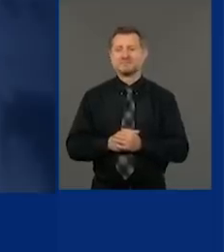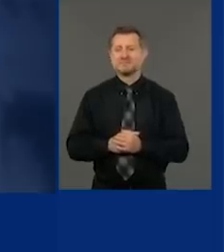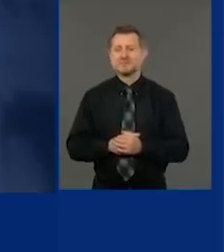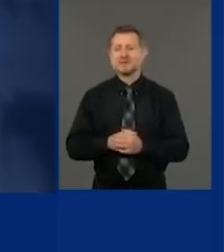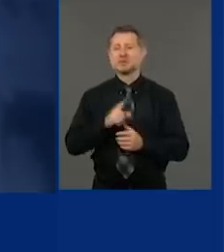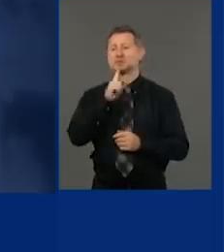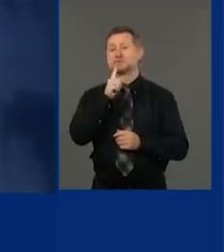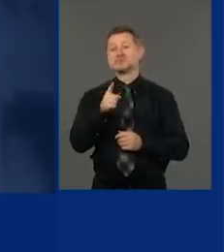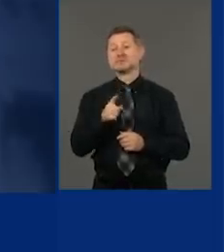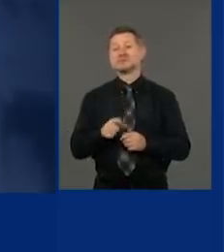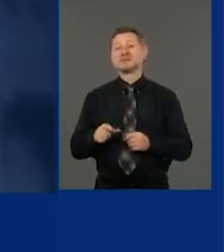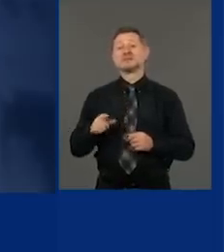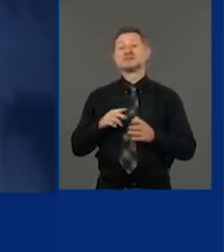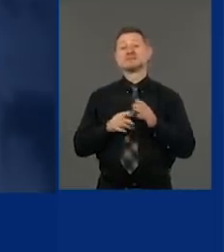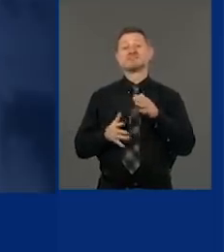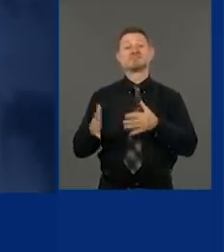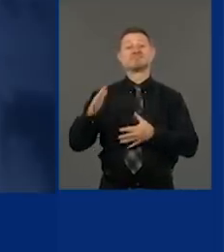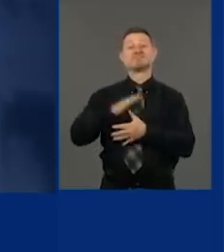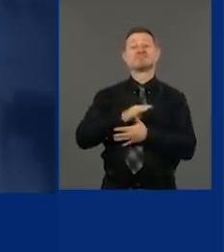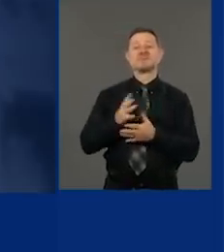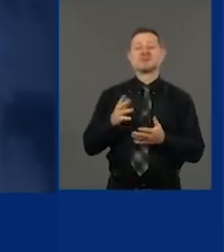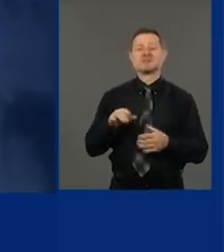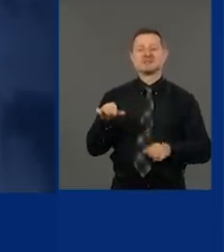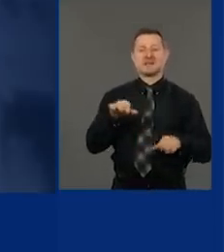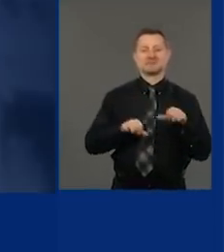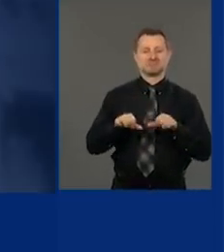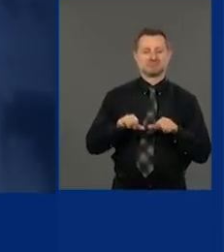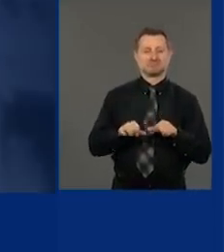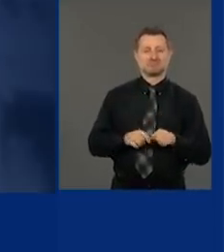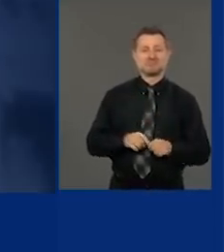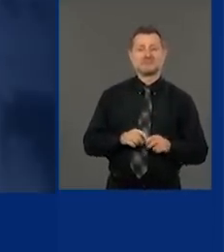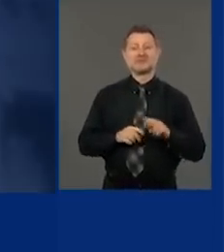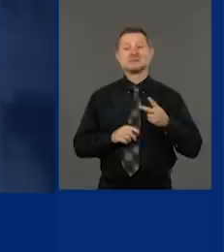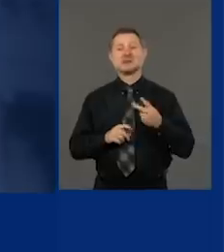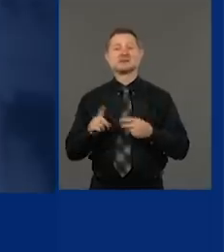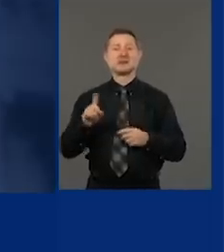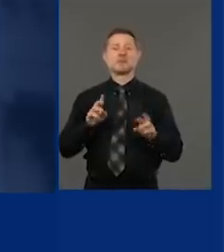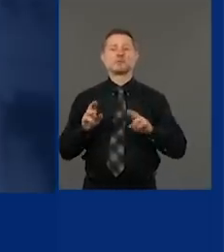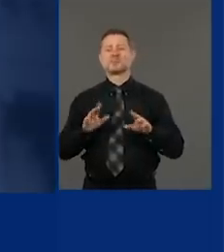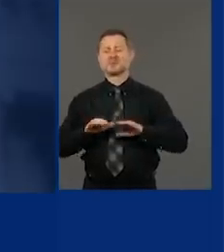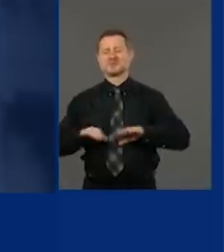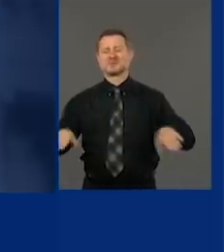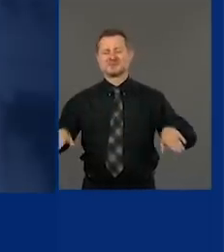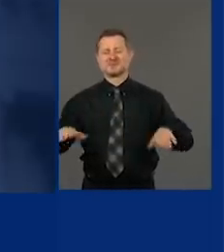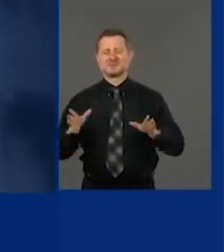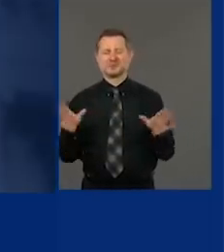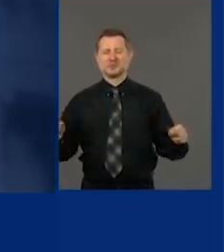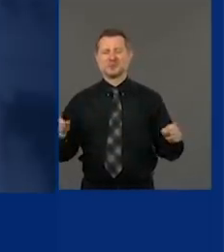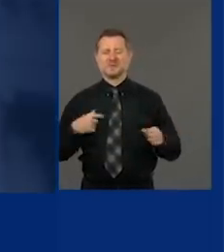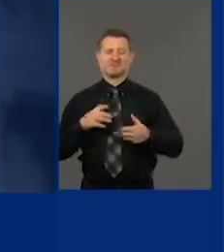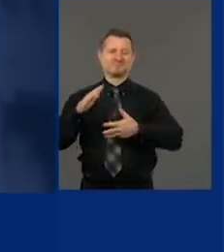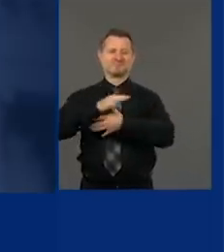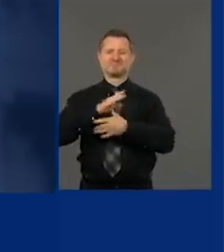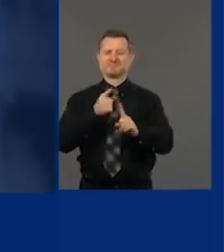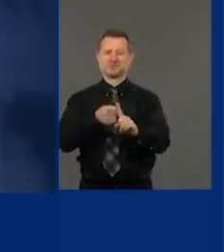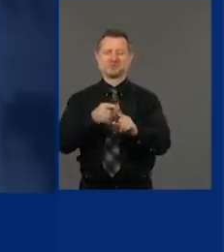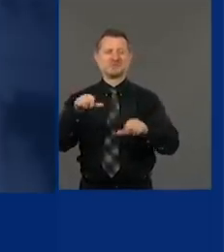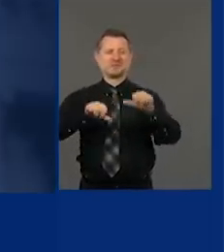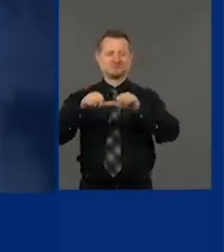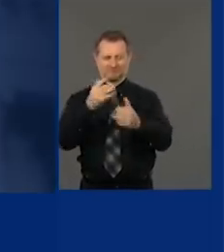science trumps politics. Politics does not trump science.